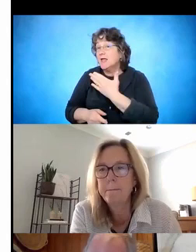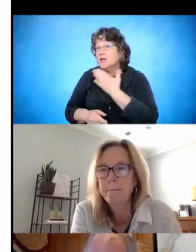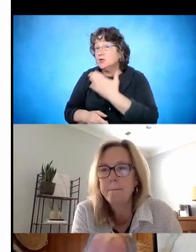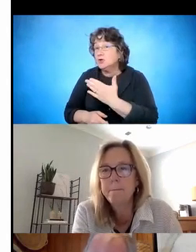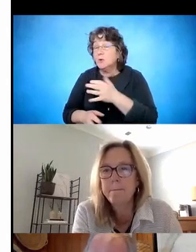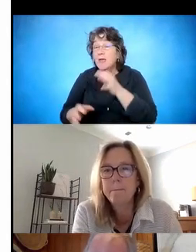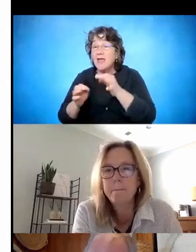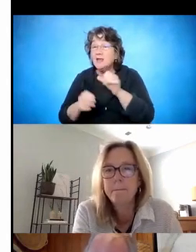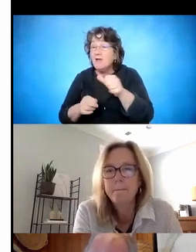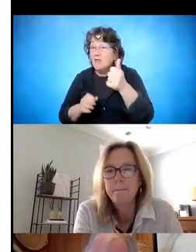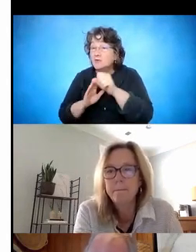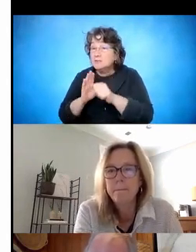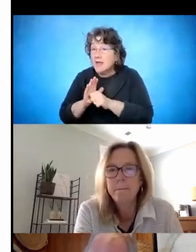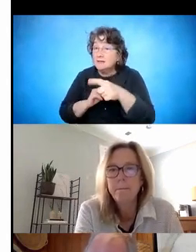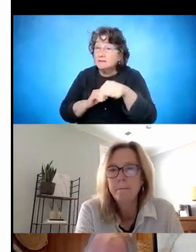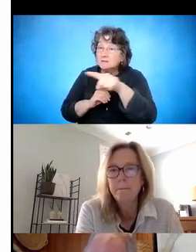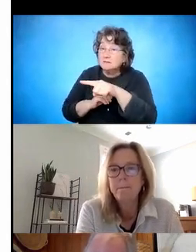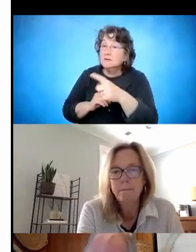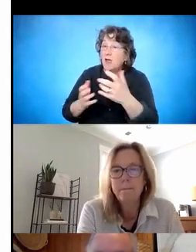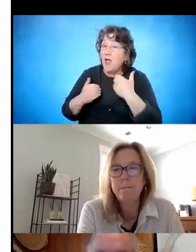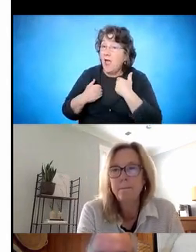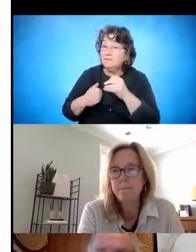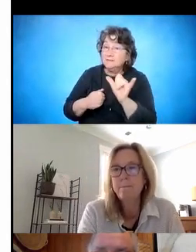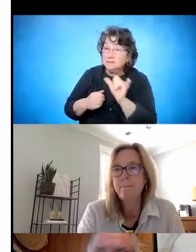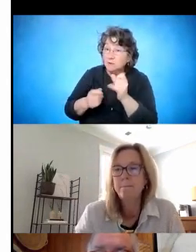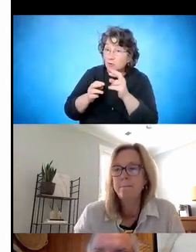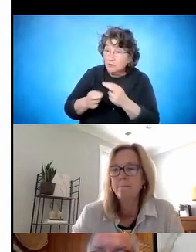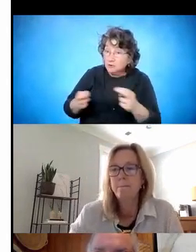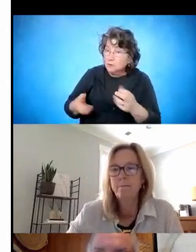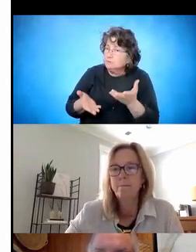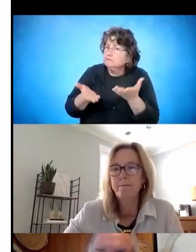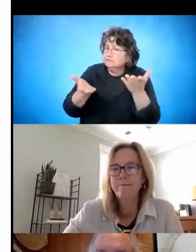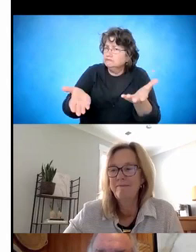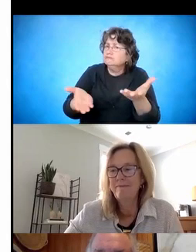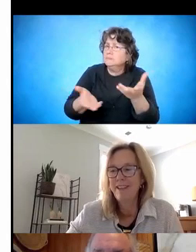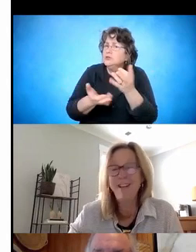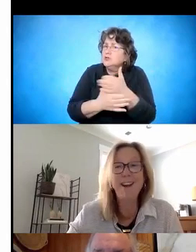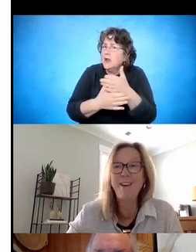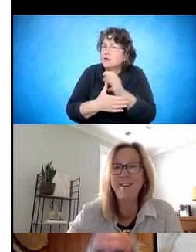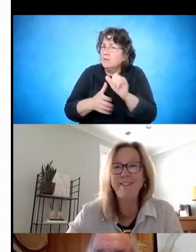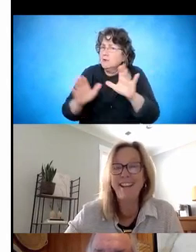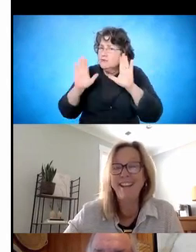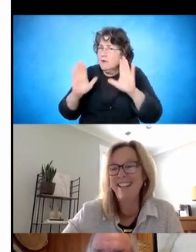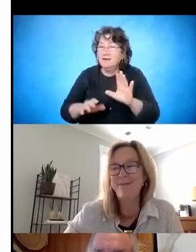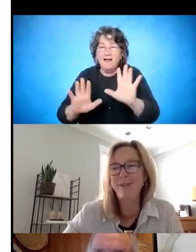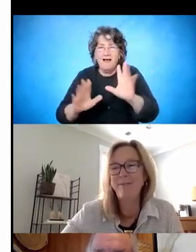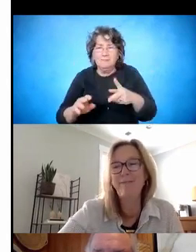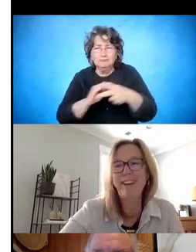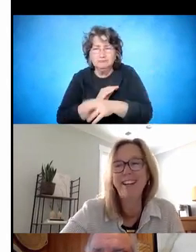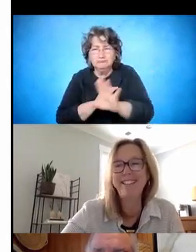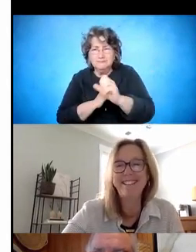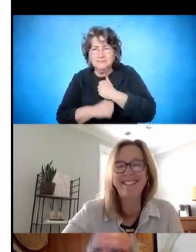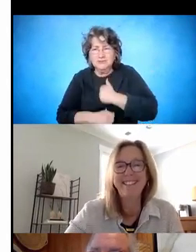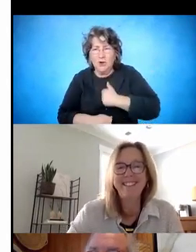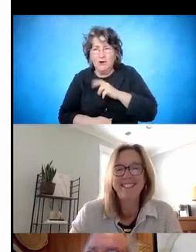you have similar types of resources, that would be great to share. Sorry, didn't mean to jump in there, Ruth. No, that's terrific,